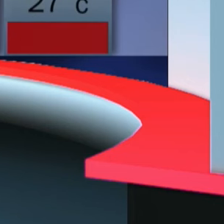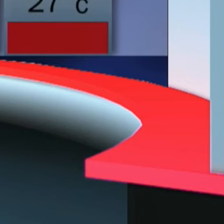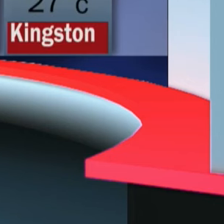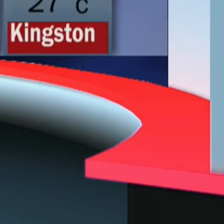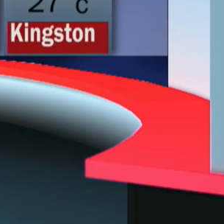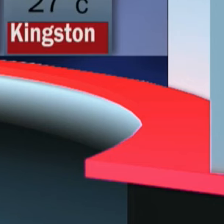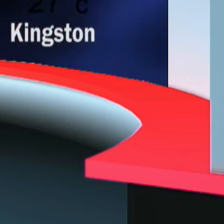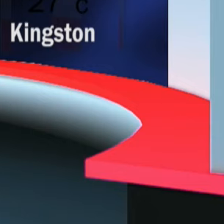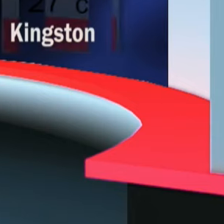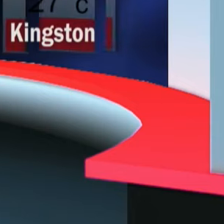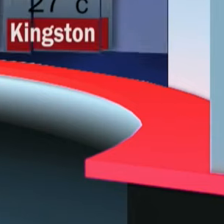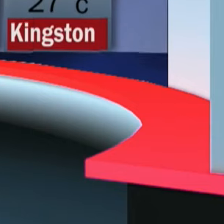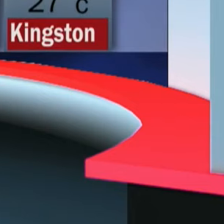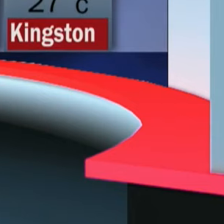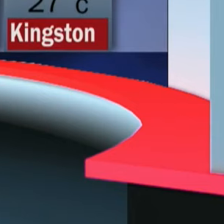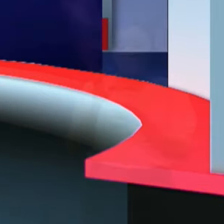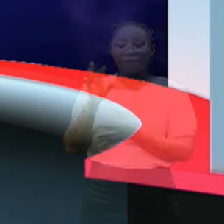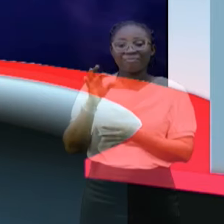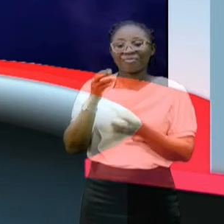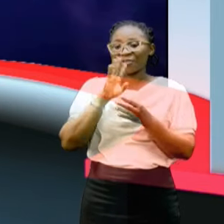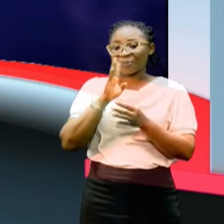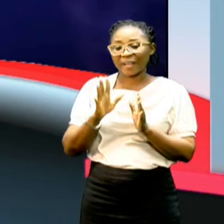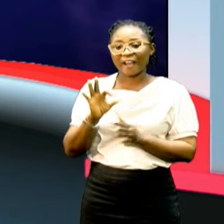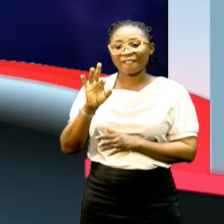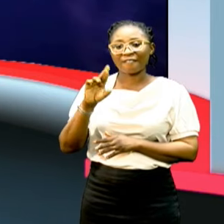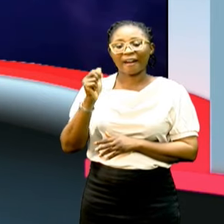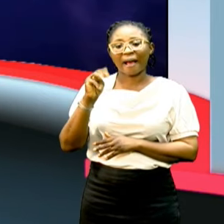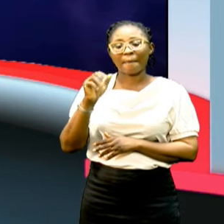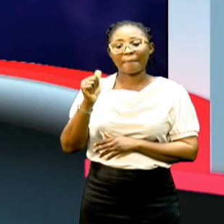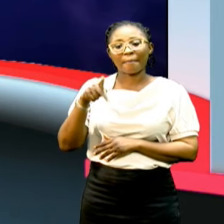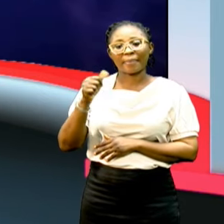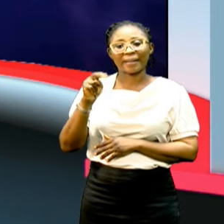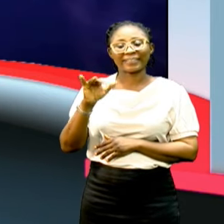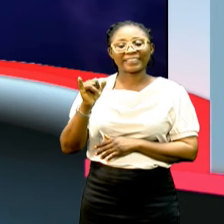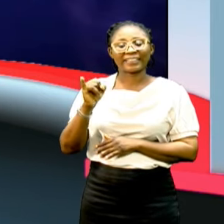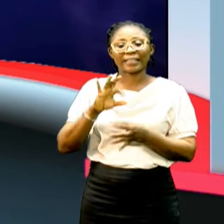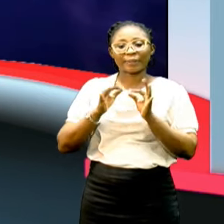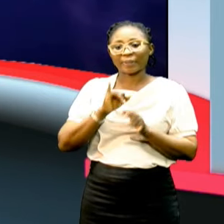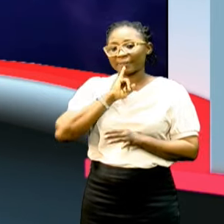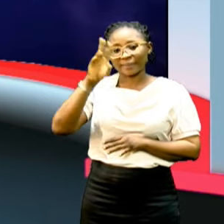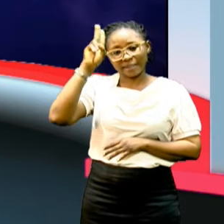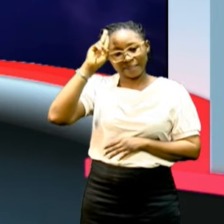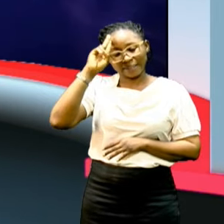and that's the news. I am Frama Panyan. Hannah Olenka has been the sign language interpreter.